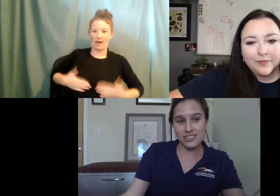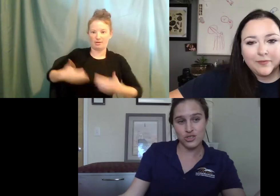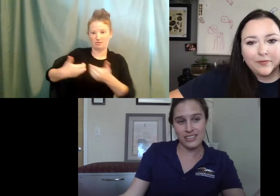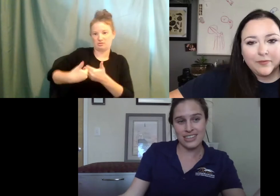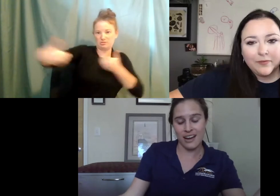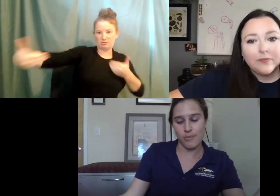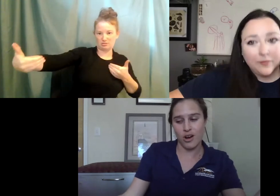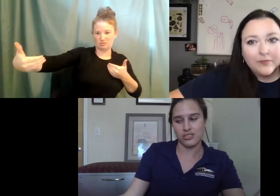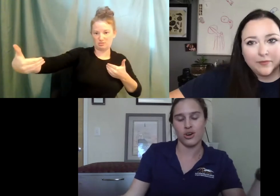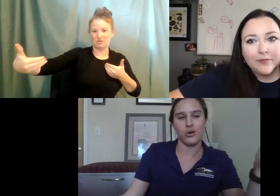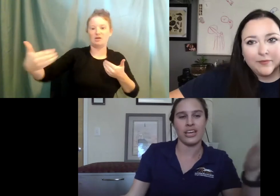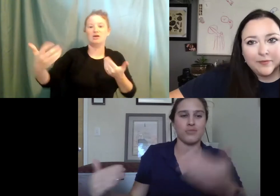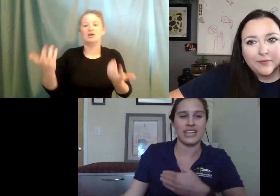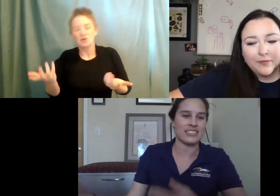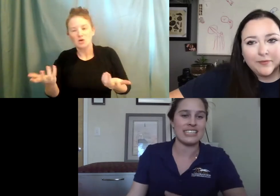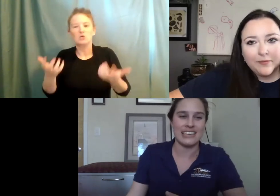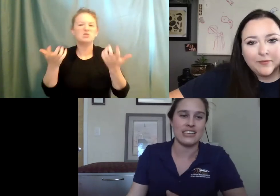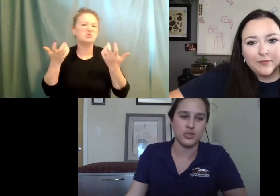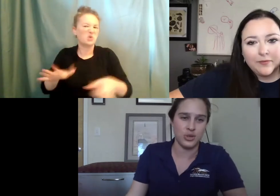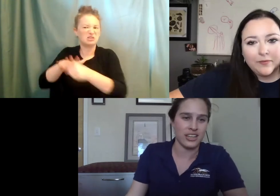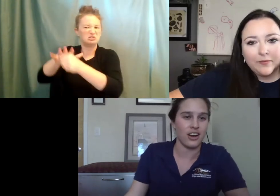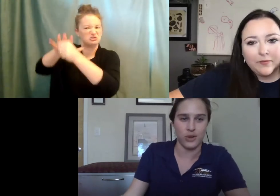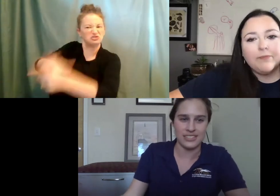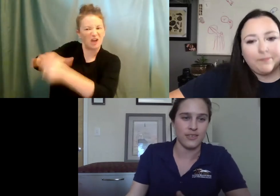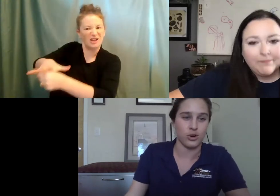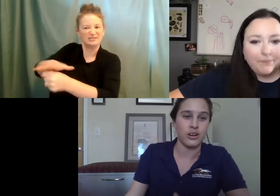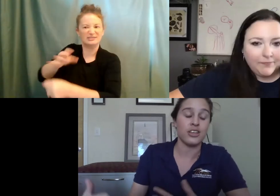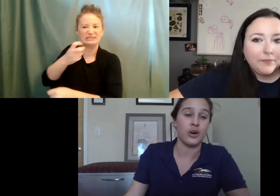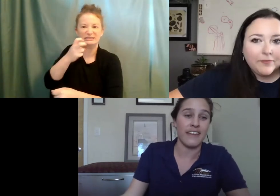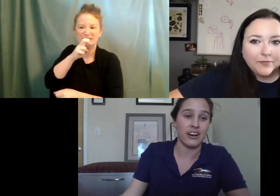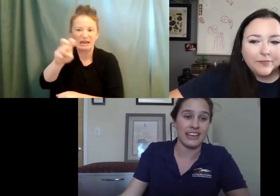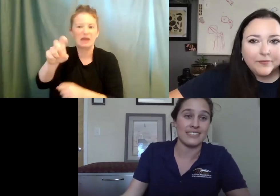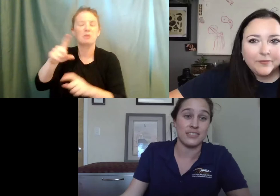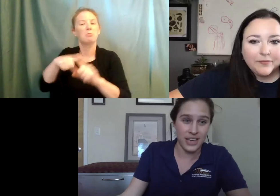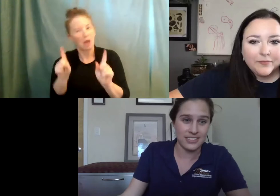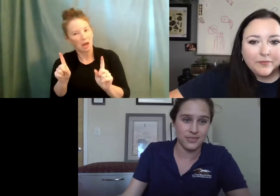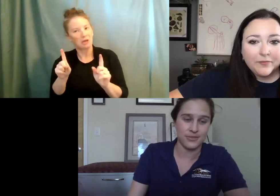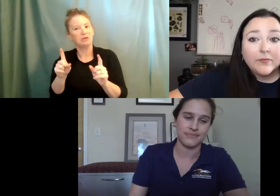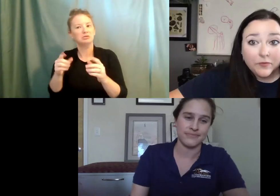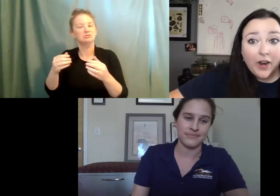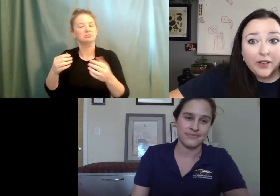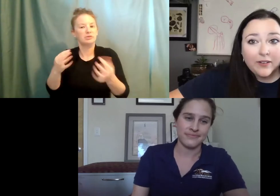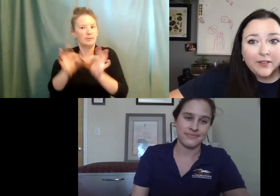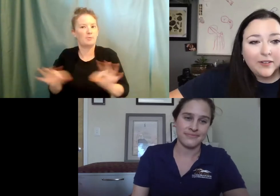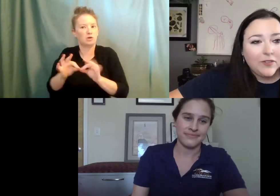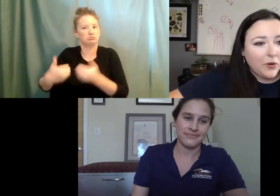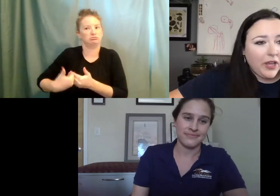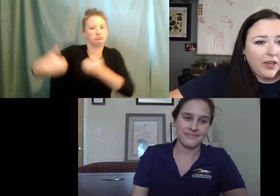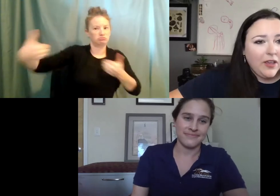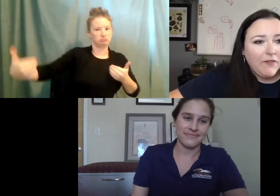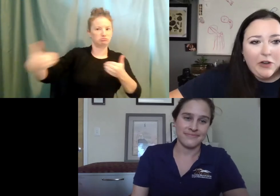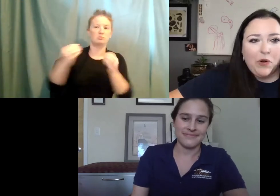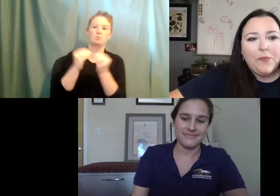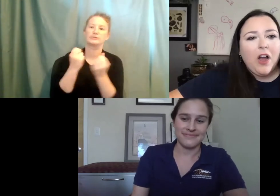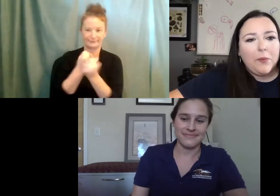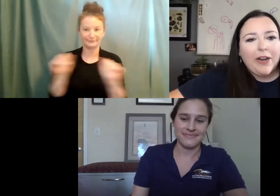they're not as stressed out, but also it can protect us in case they do get aggressive or, you know, in their case, defensive. Right. Totally.